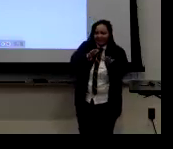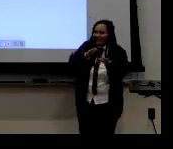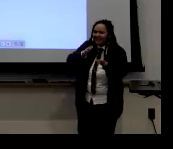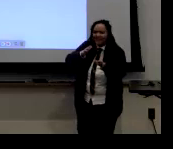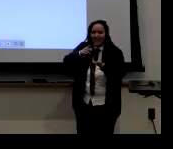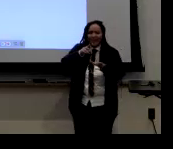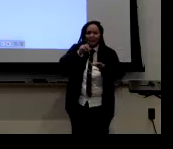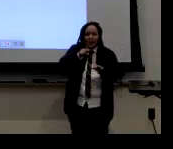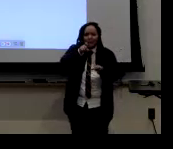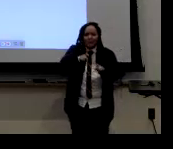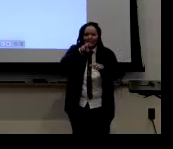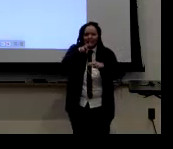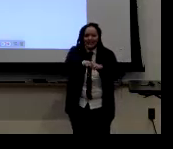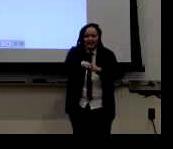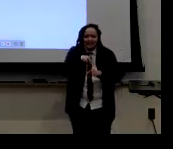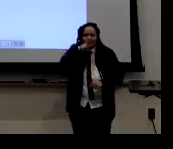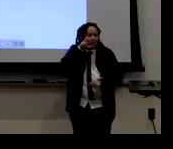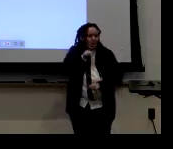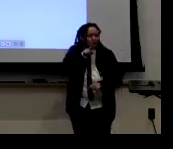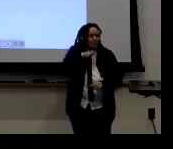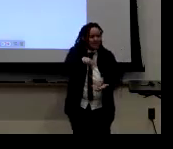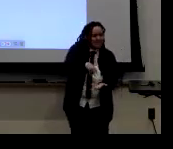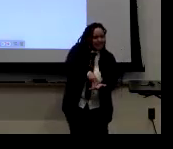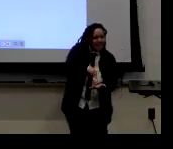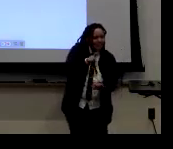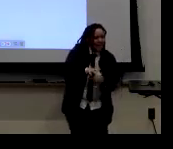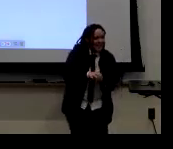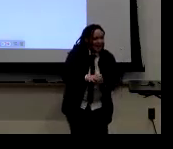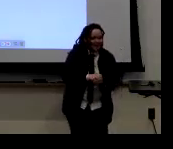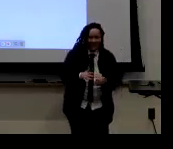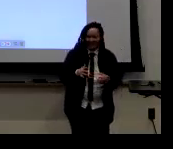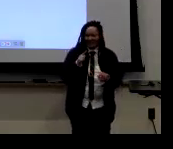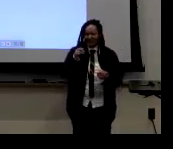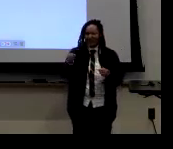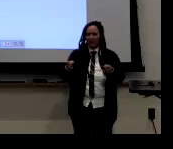like, is when you're, when you're signing something, you know, you don't want it to be